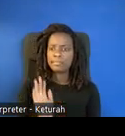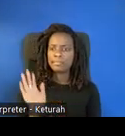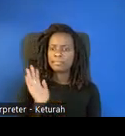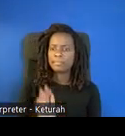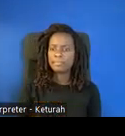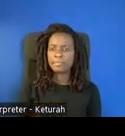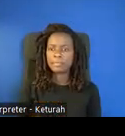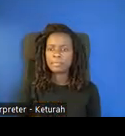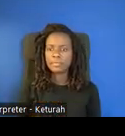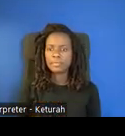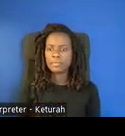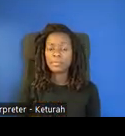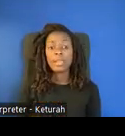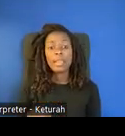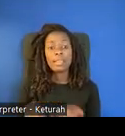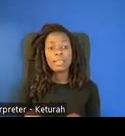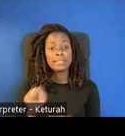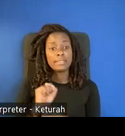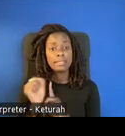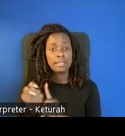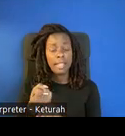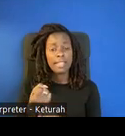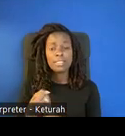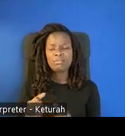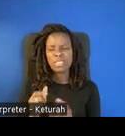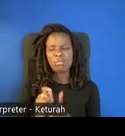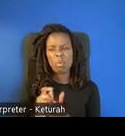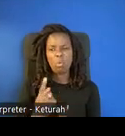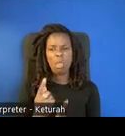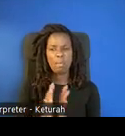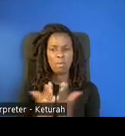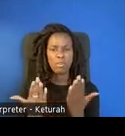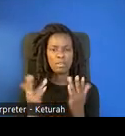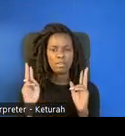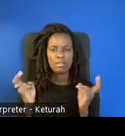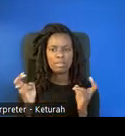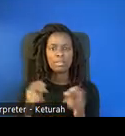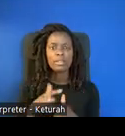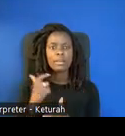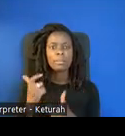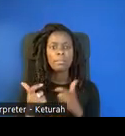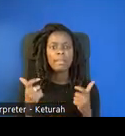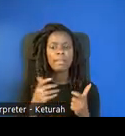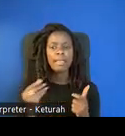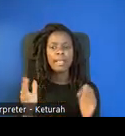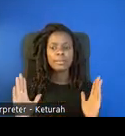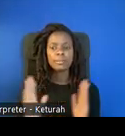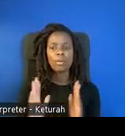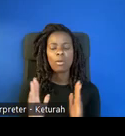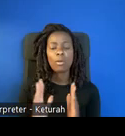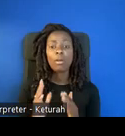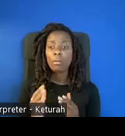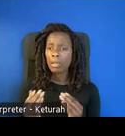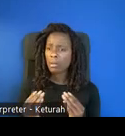In this case, they just written one story book. So we just have big and small in here. But as they write more books,